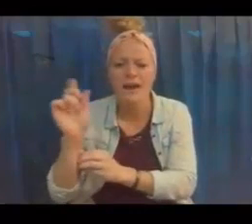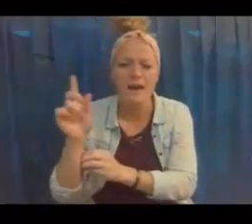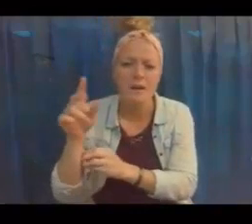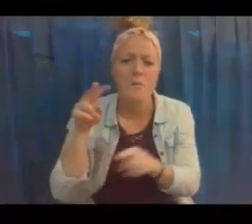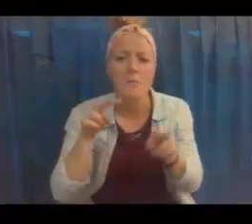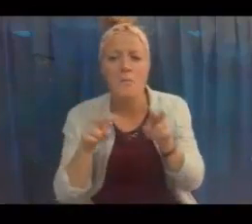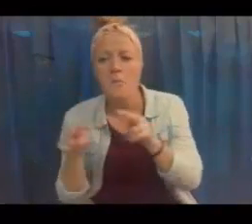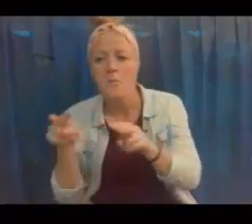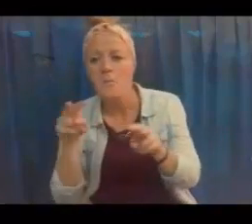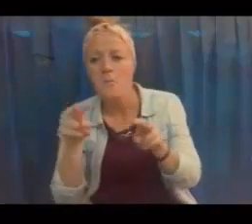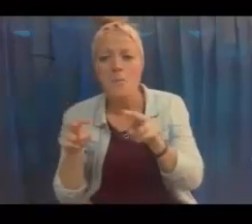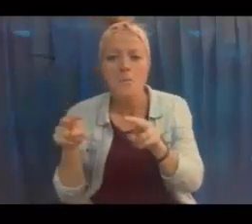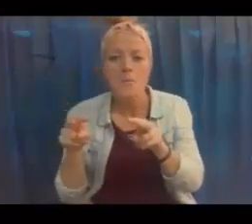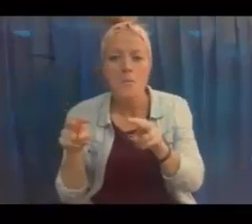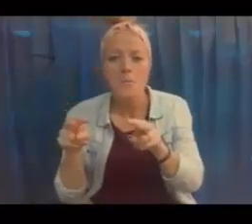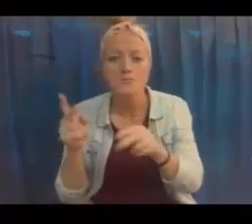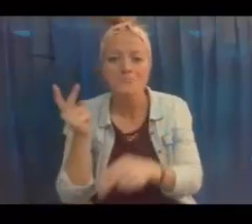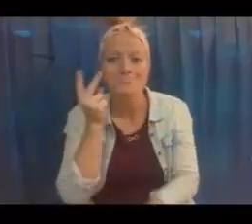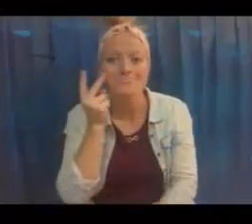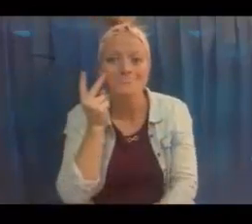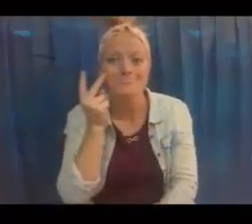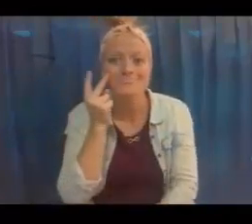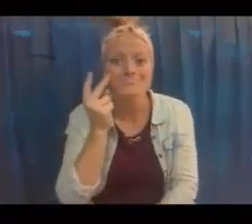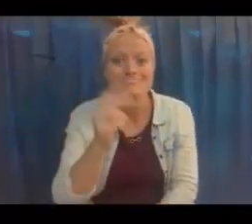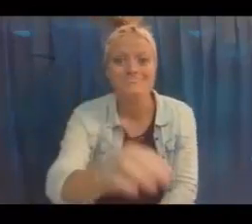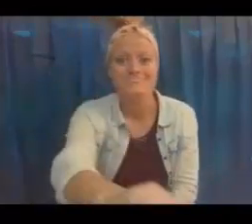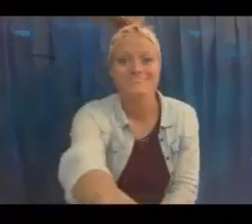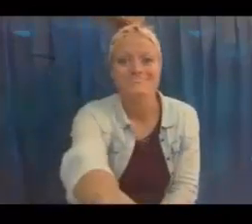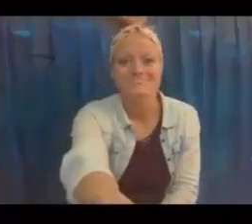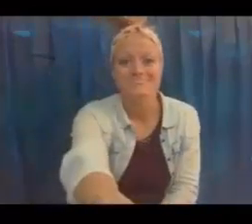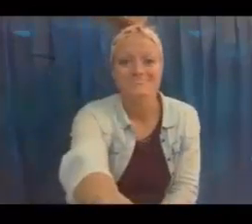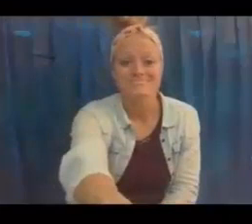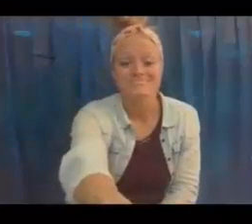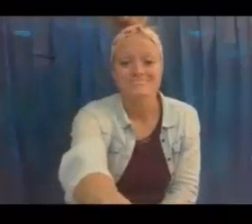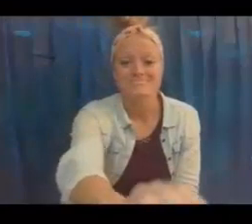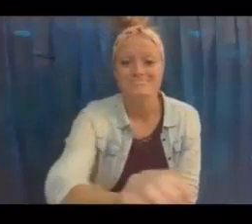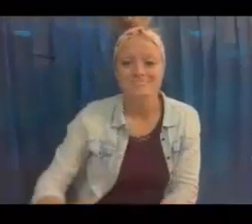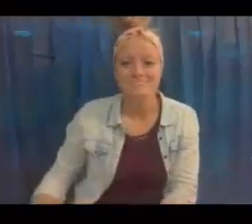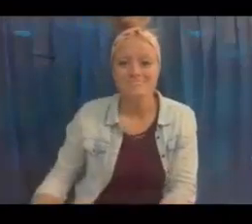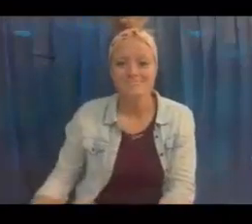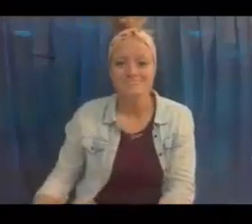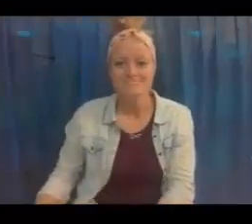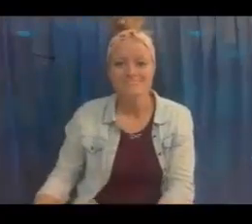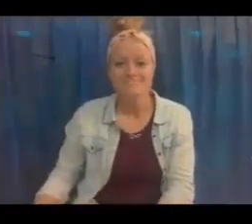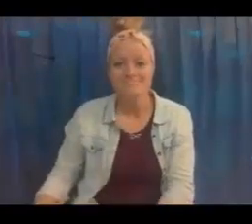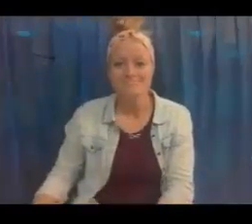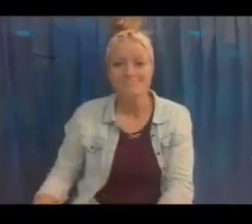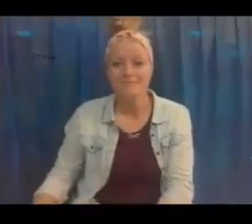Hey, where's the red car number nine? Do you see it? Let's see what happens.